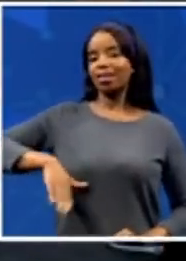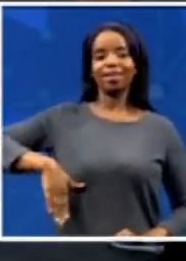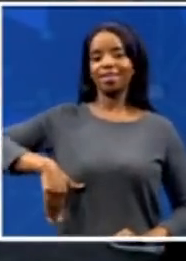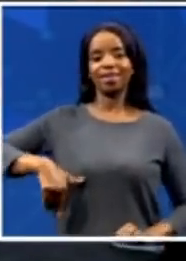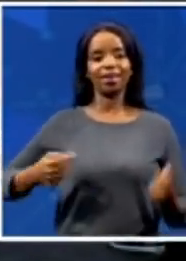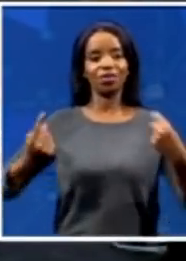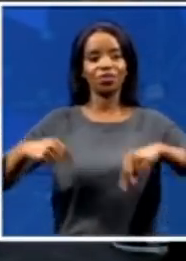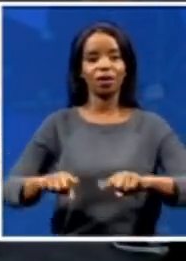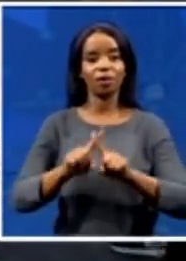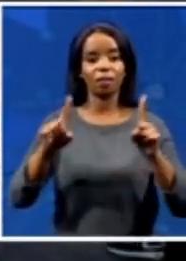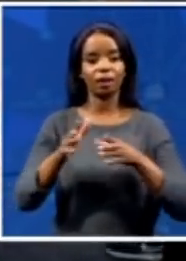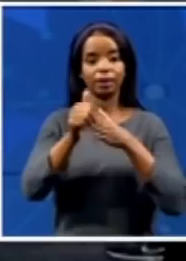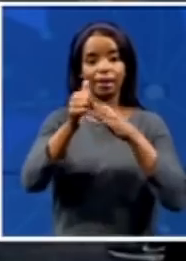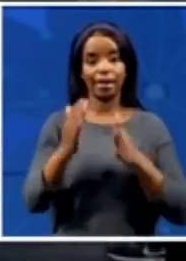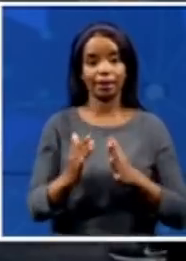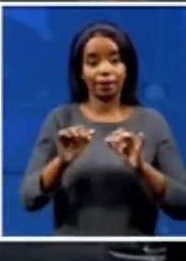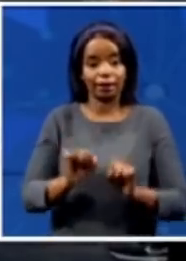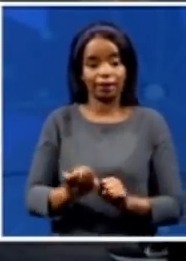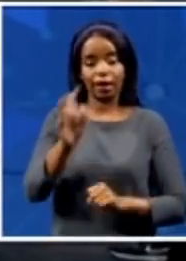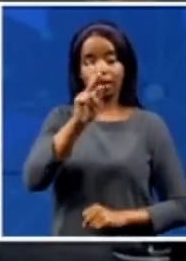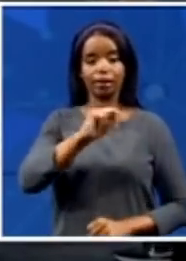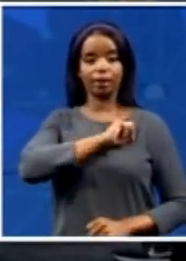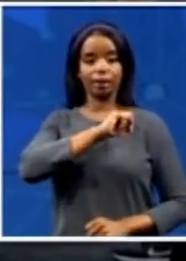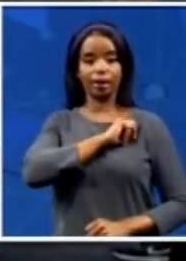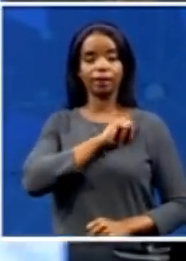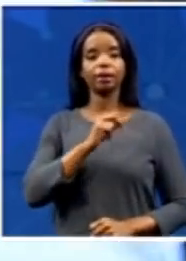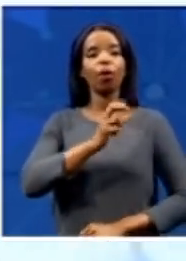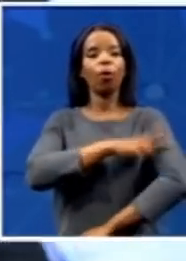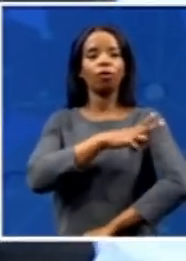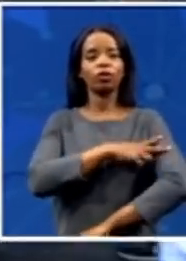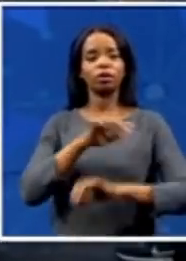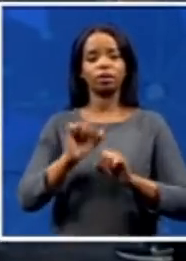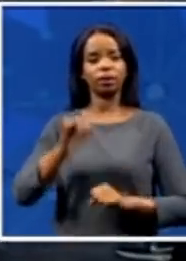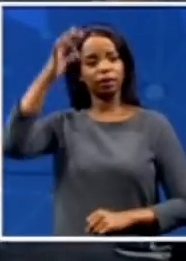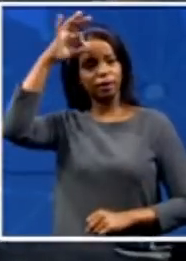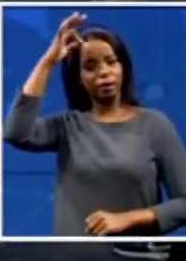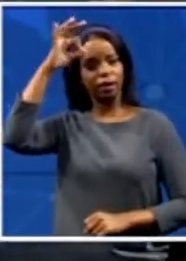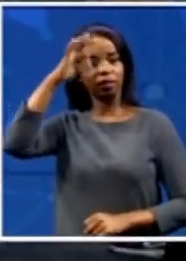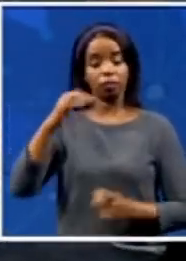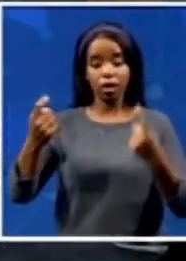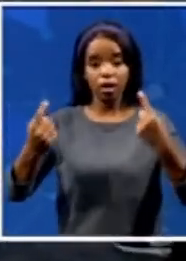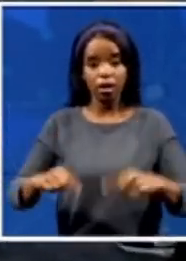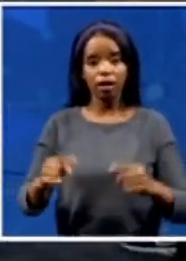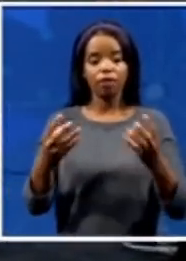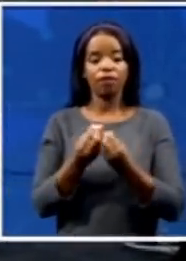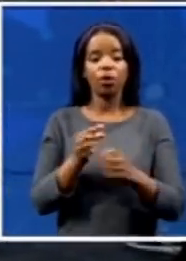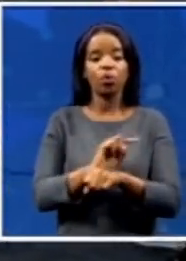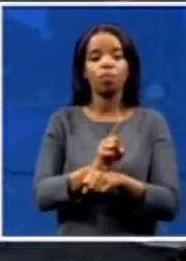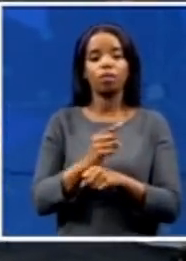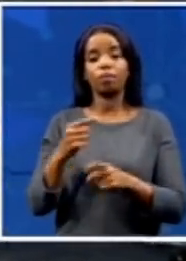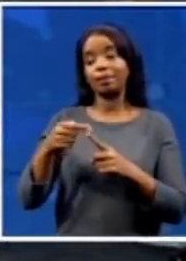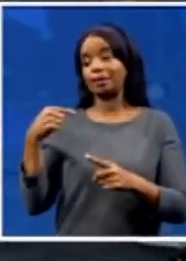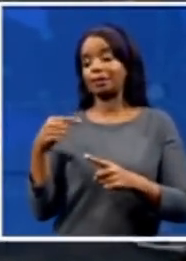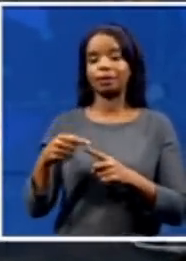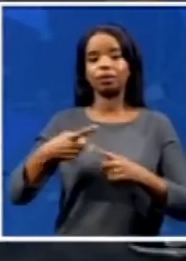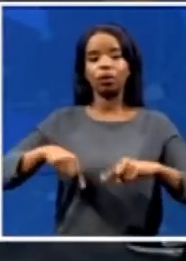government officials, have started to arrive. Just a moment ago, we were speaking to the premier of the province, Sile